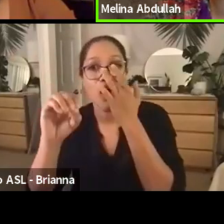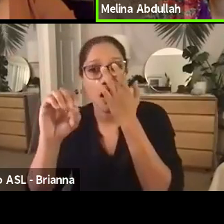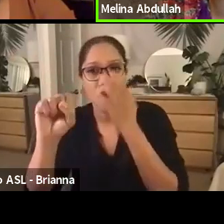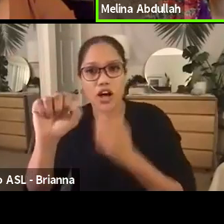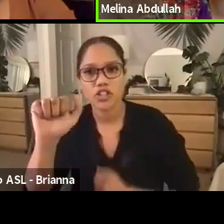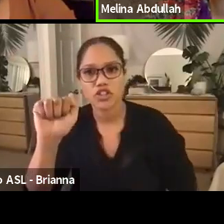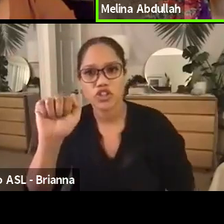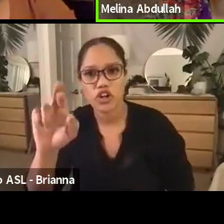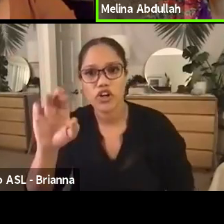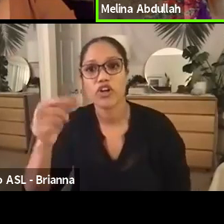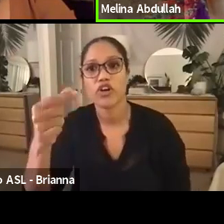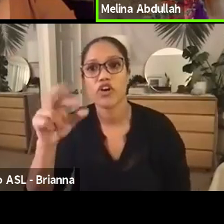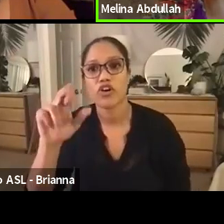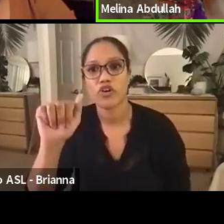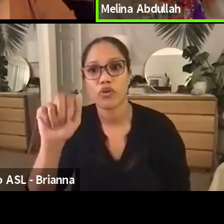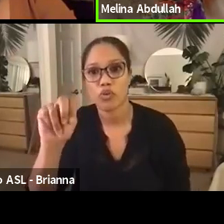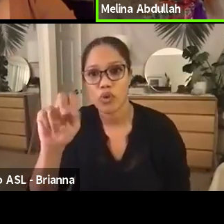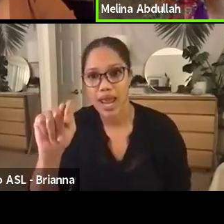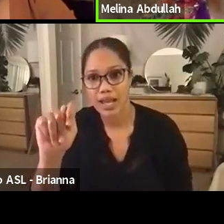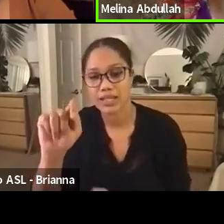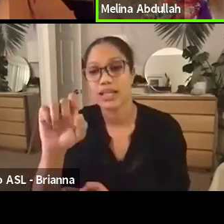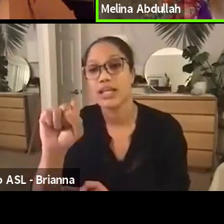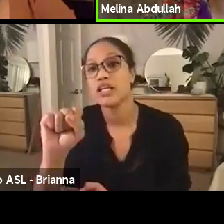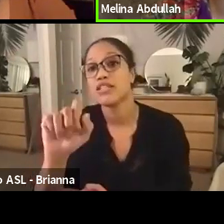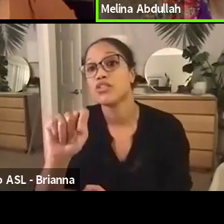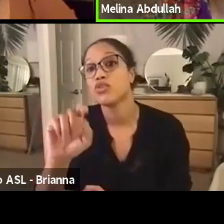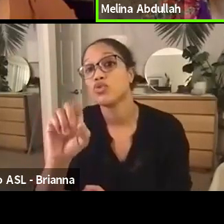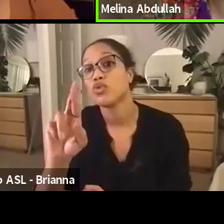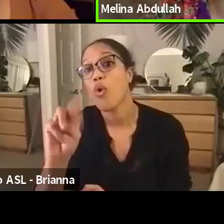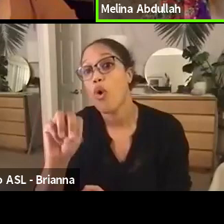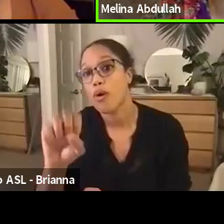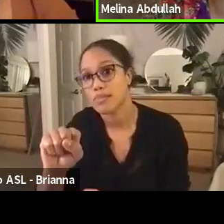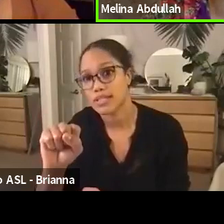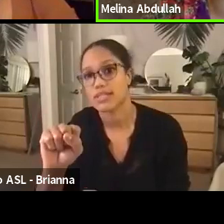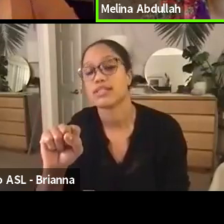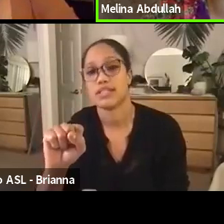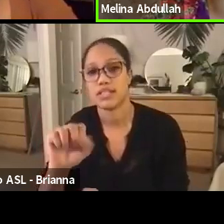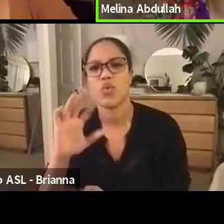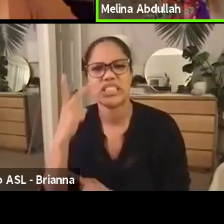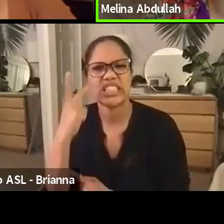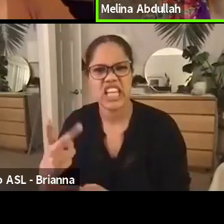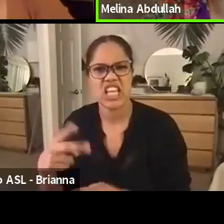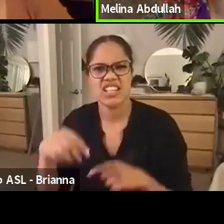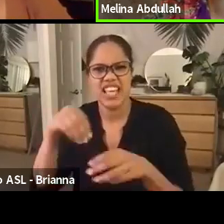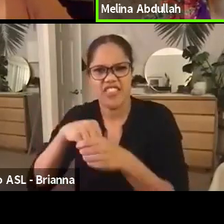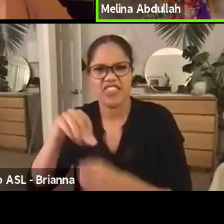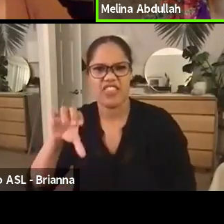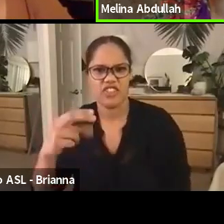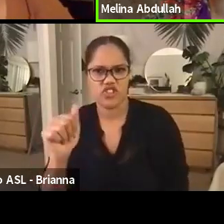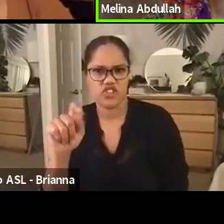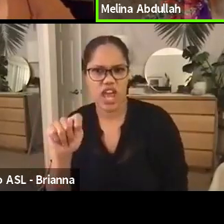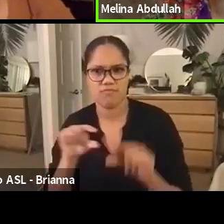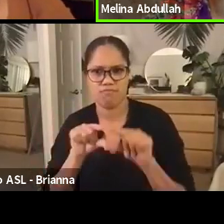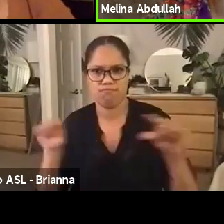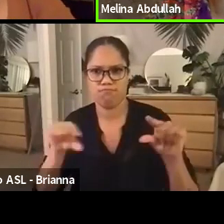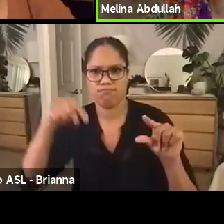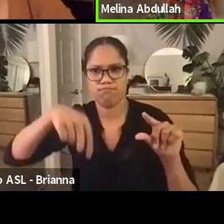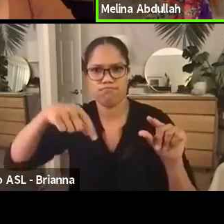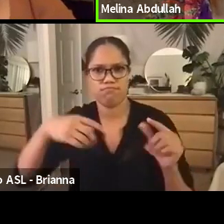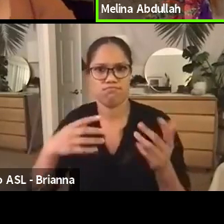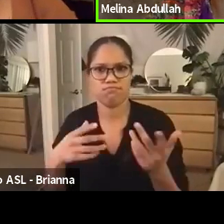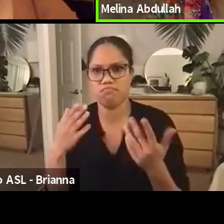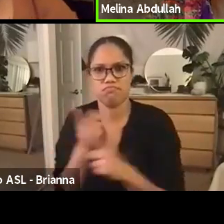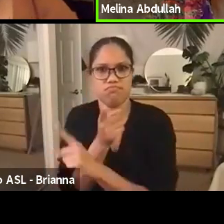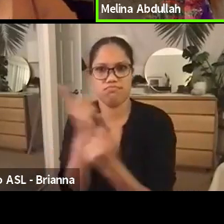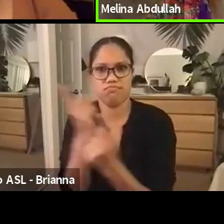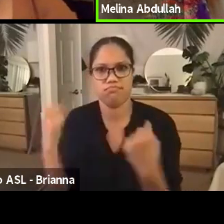Storm. And while I'm mentioning Megan,